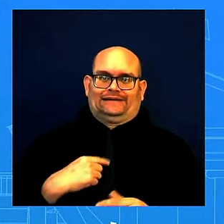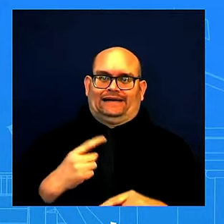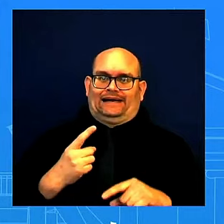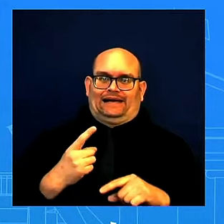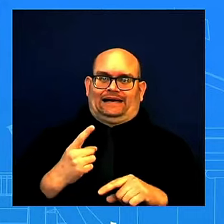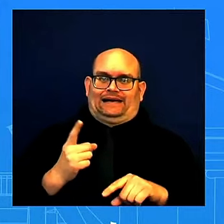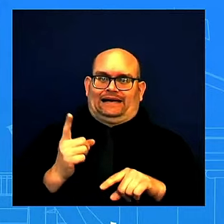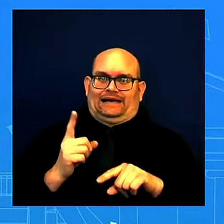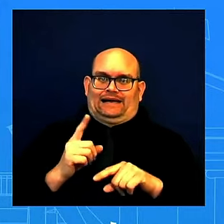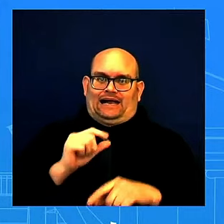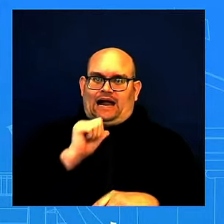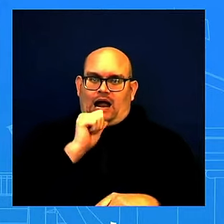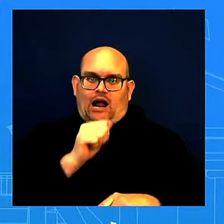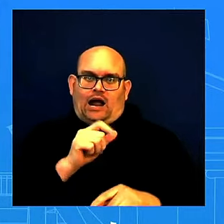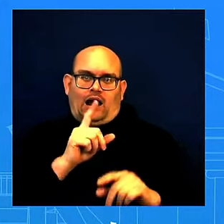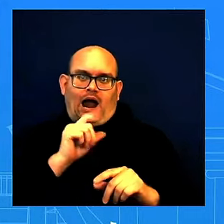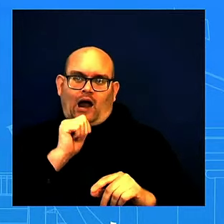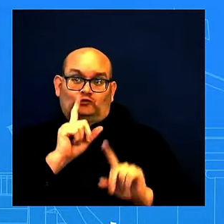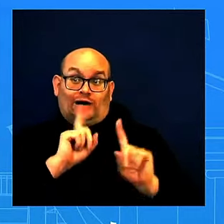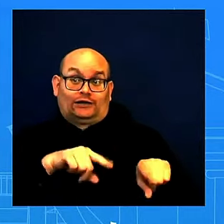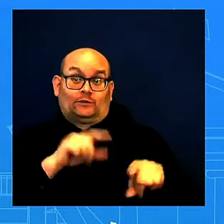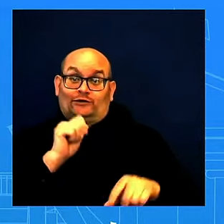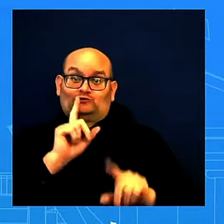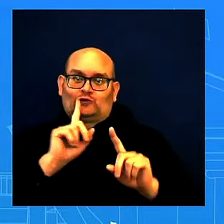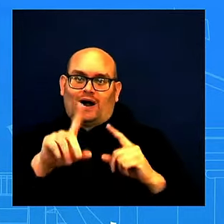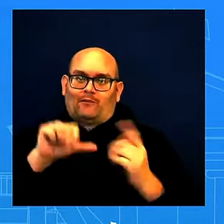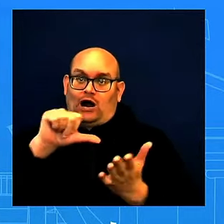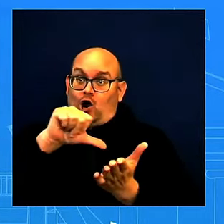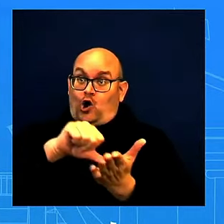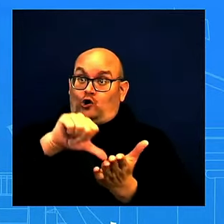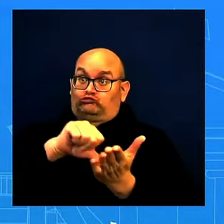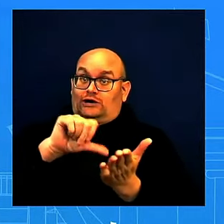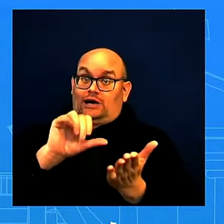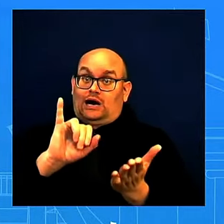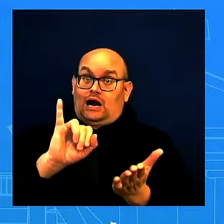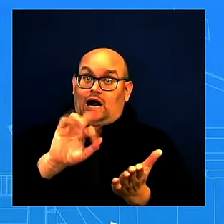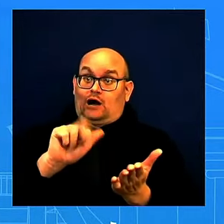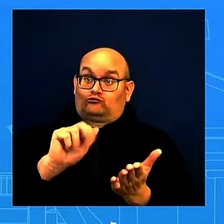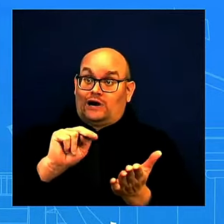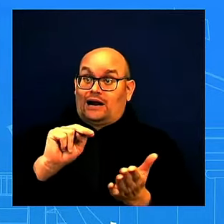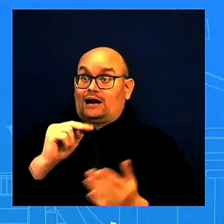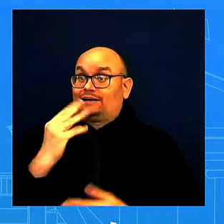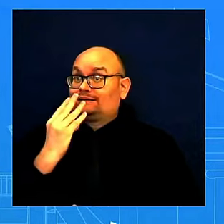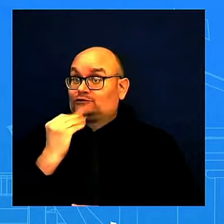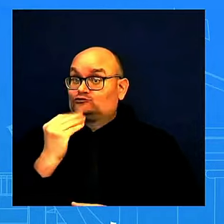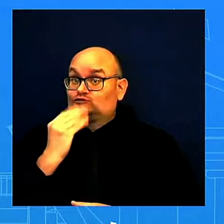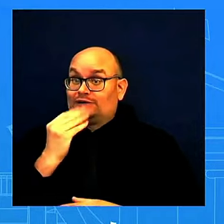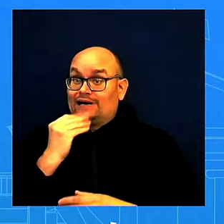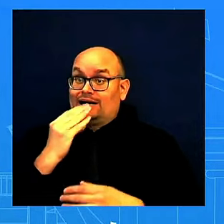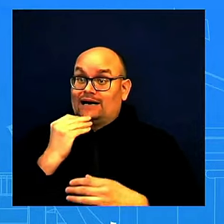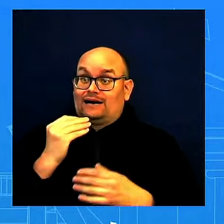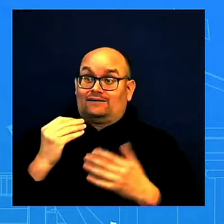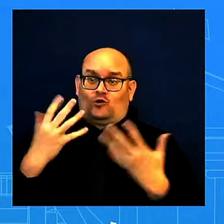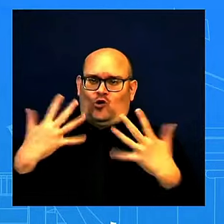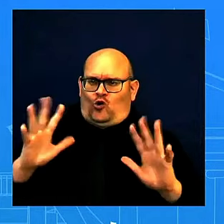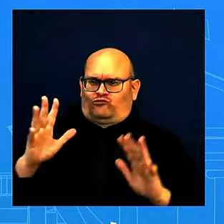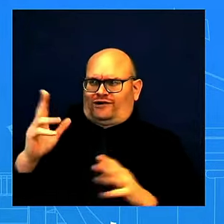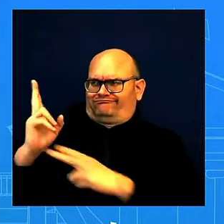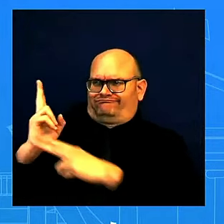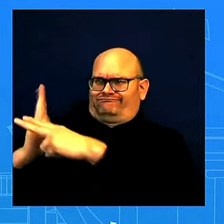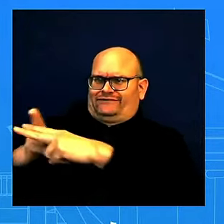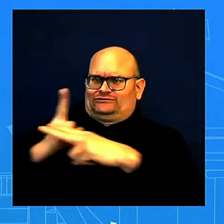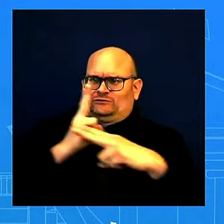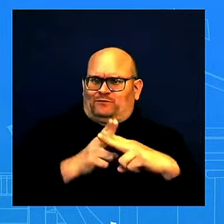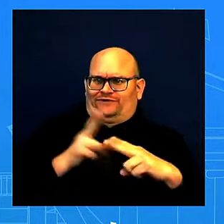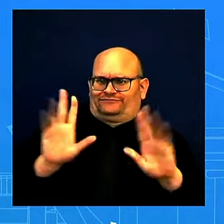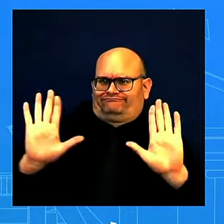plans. They're going to speak to their plans. They have been very public about what their next steps are going to be in responding publicly.